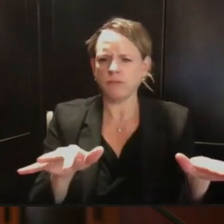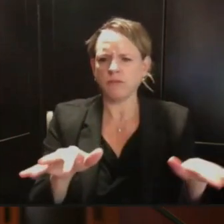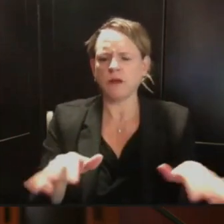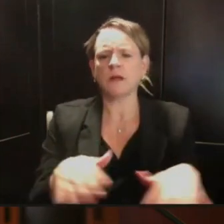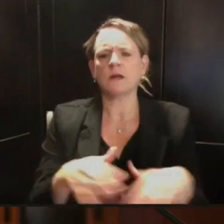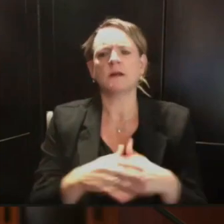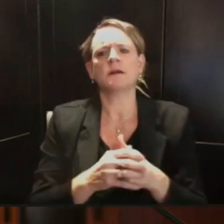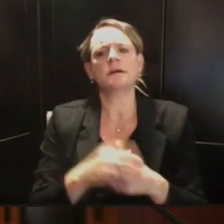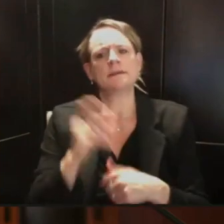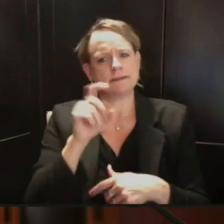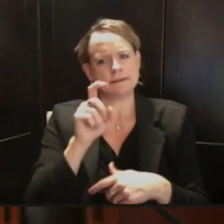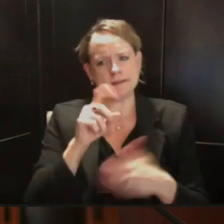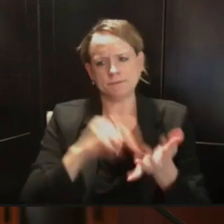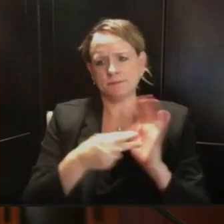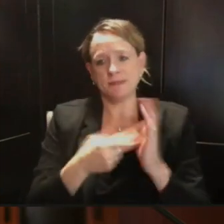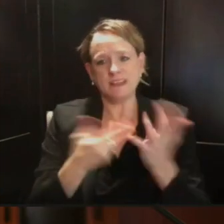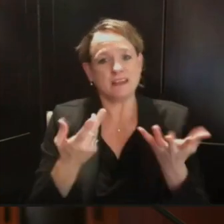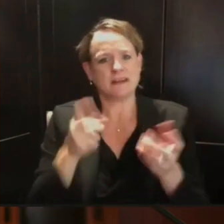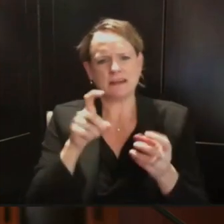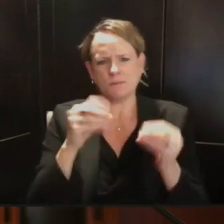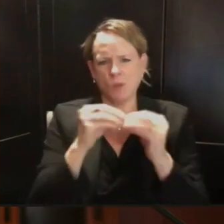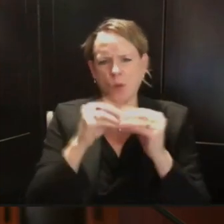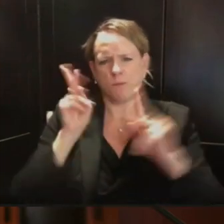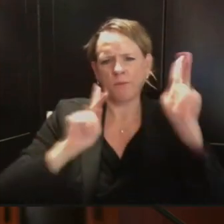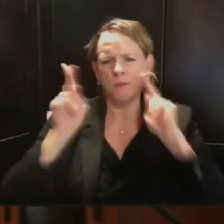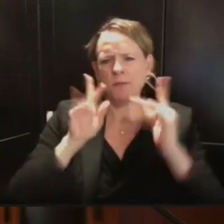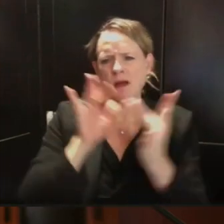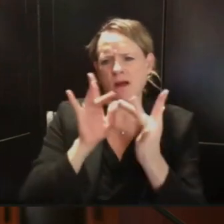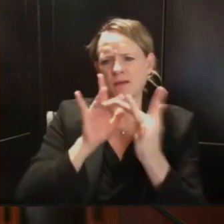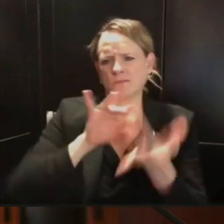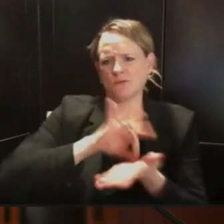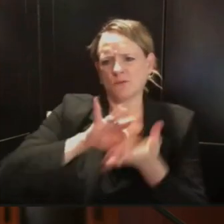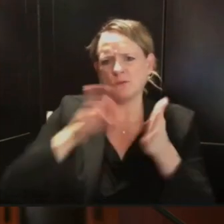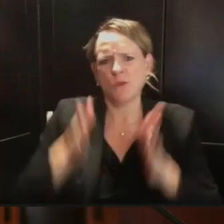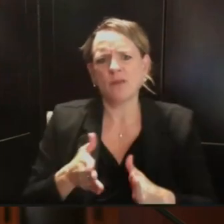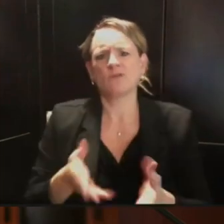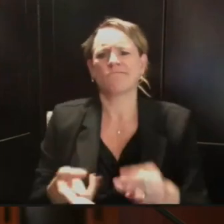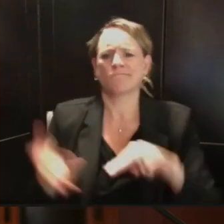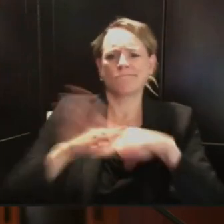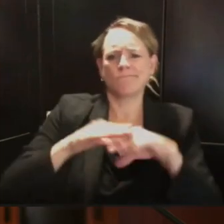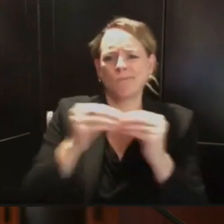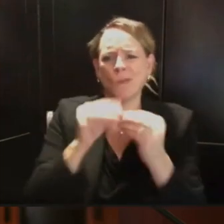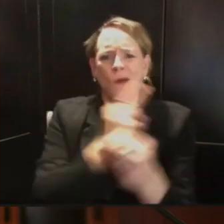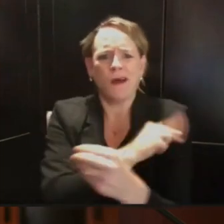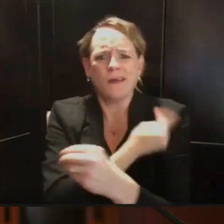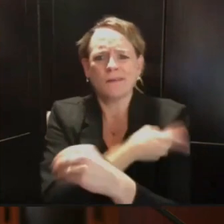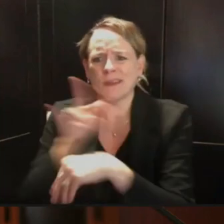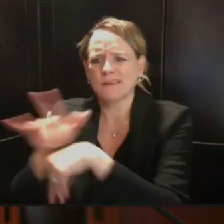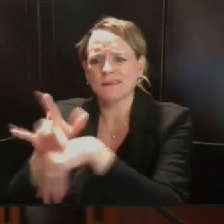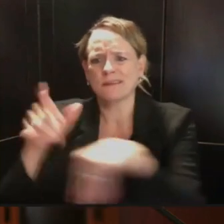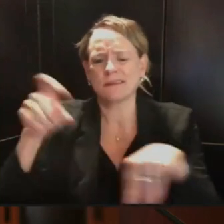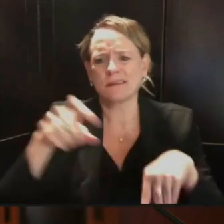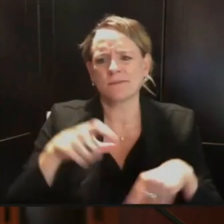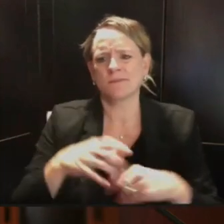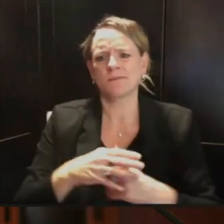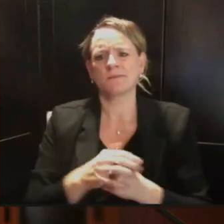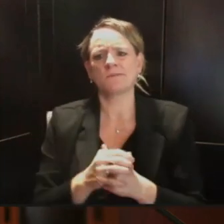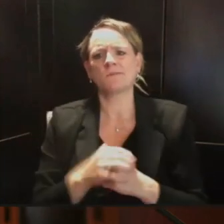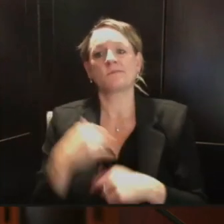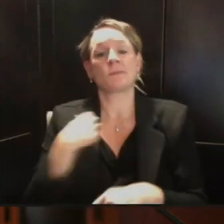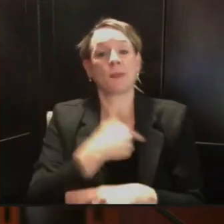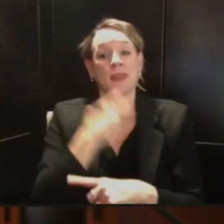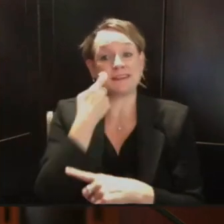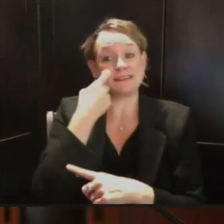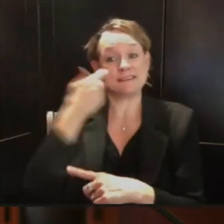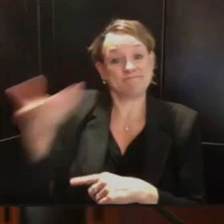DHS have brought on an additional 24 contact tracers that started today. We have an additional 60 starting next